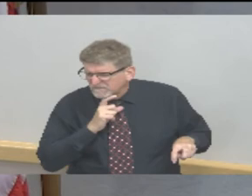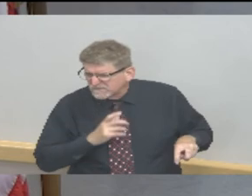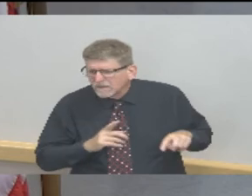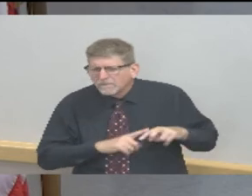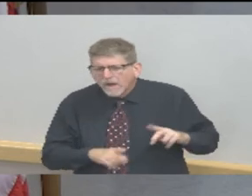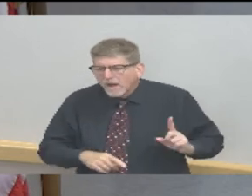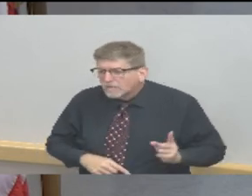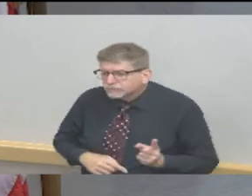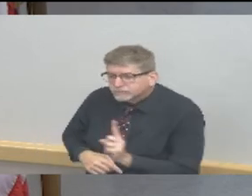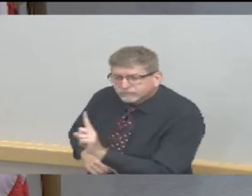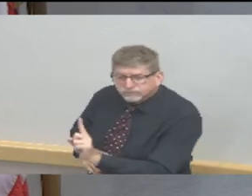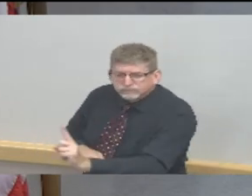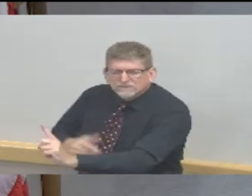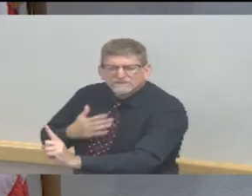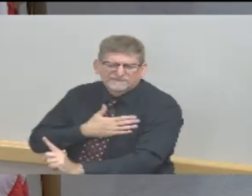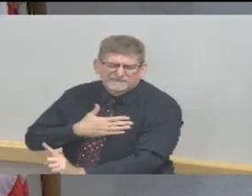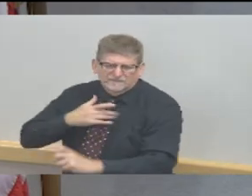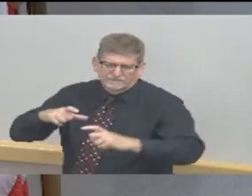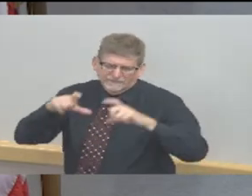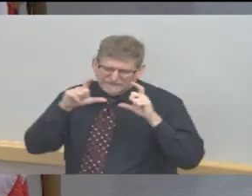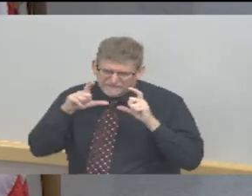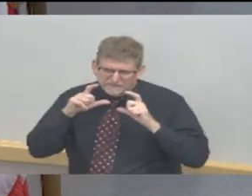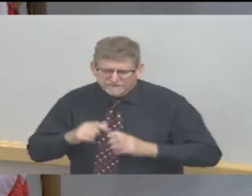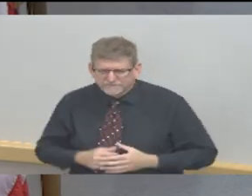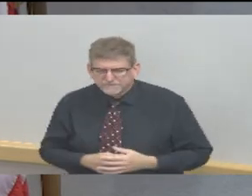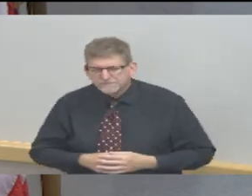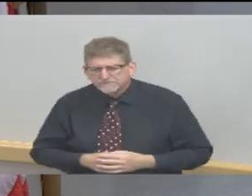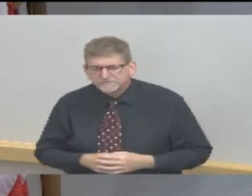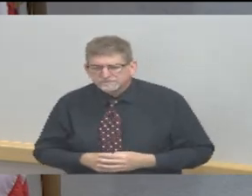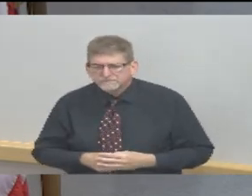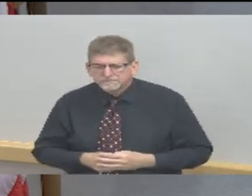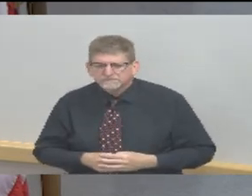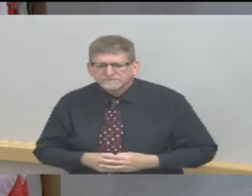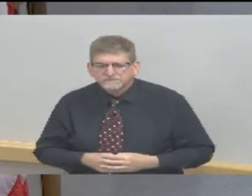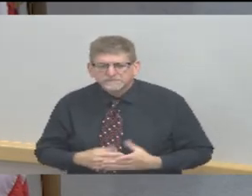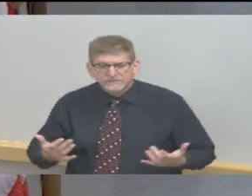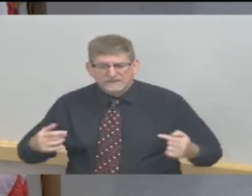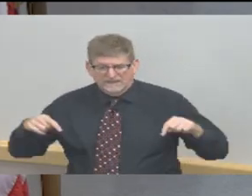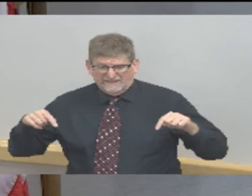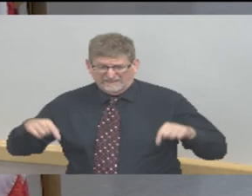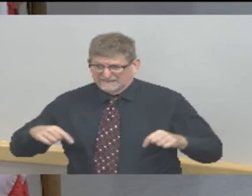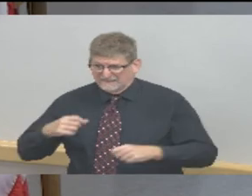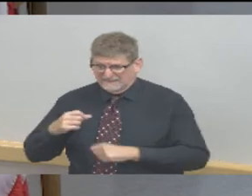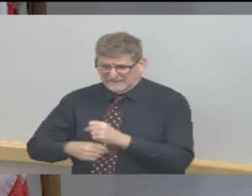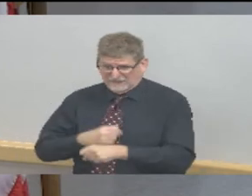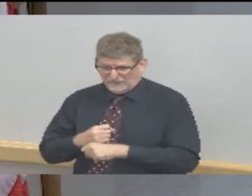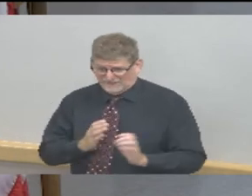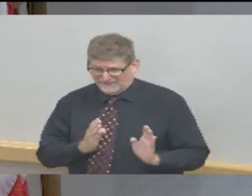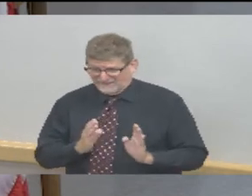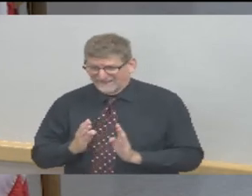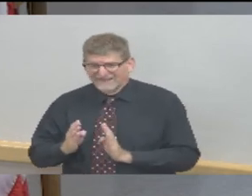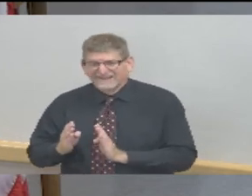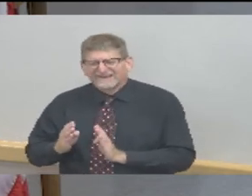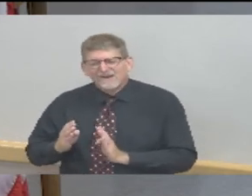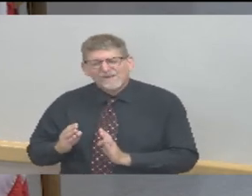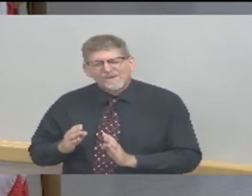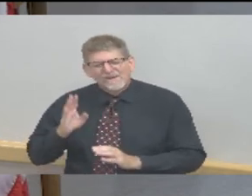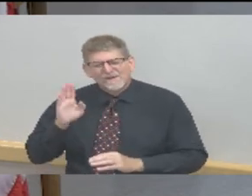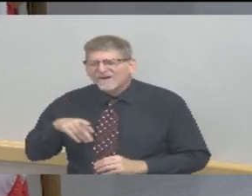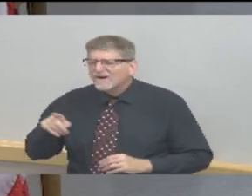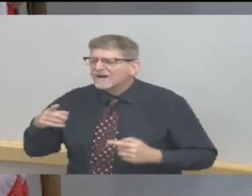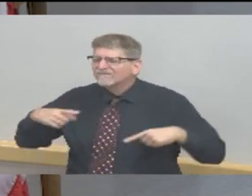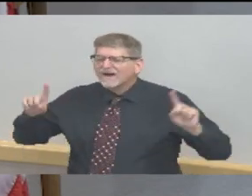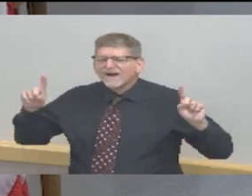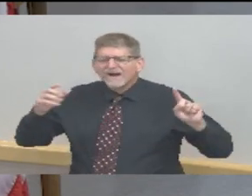recognize this time of year it's going to be a little more difficult because this is the out and about time of year. And it's the time of year where people are collecting at events and things